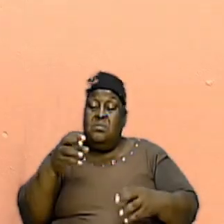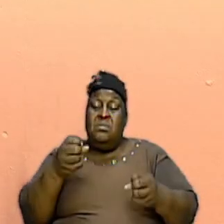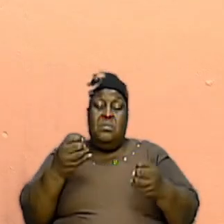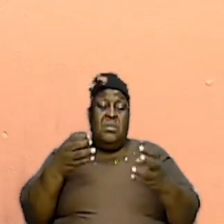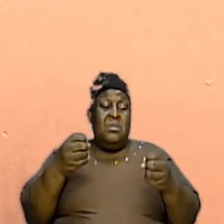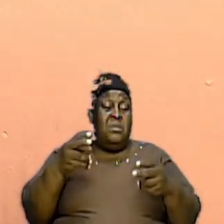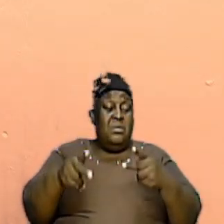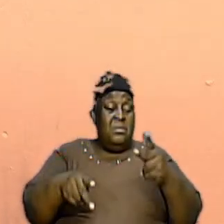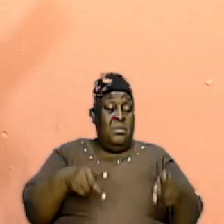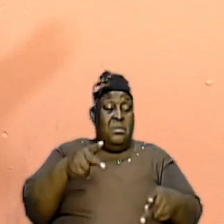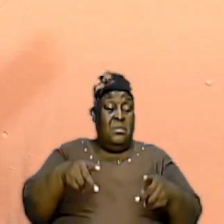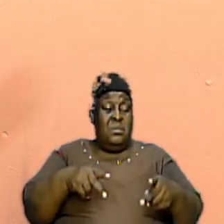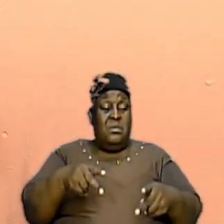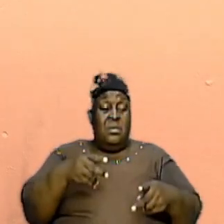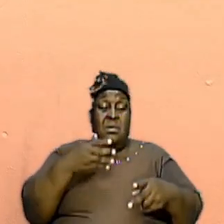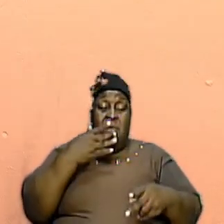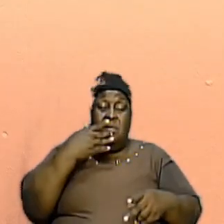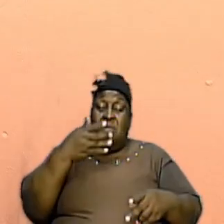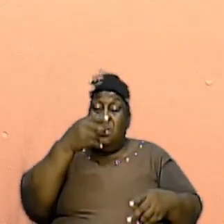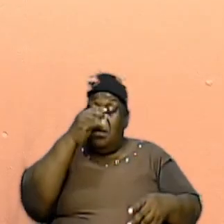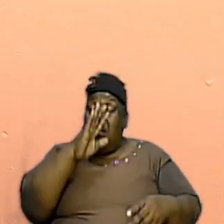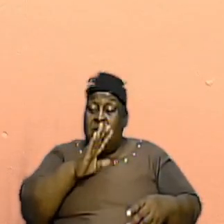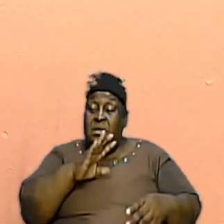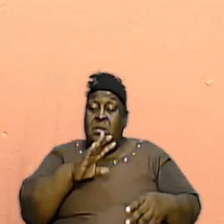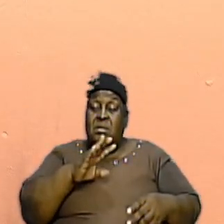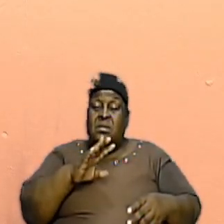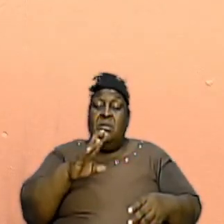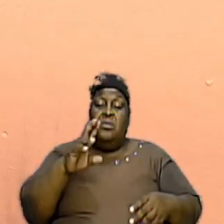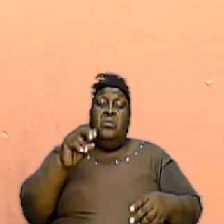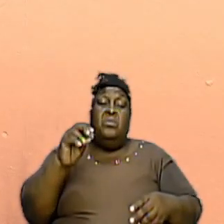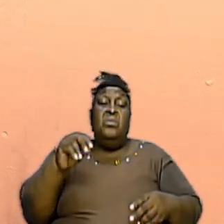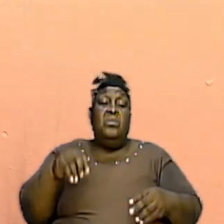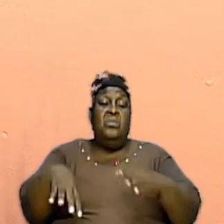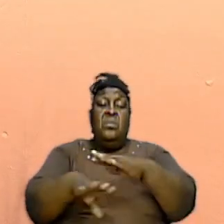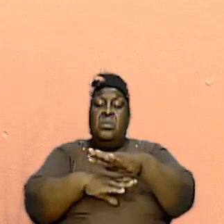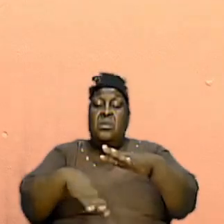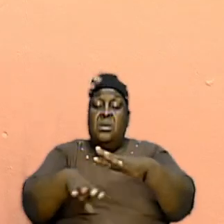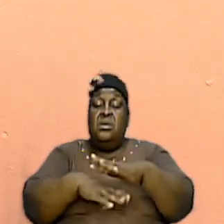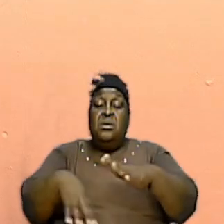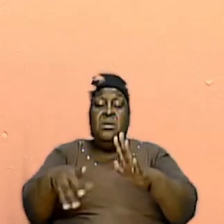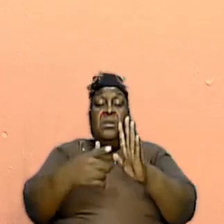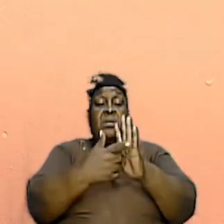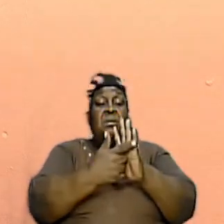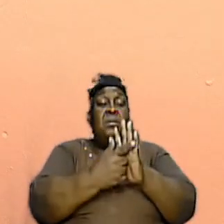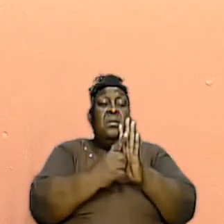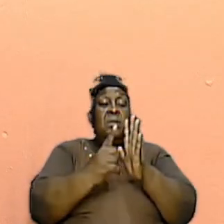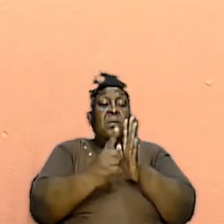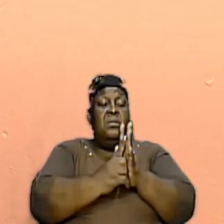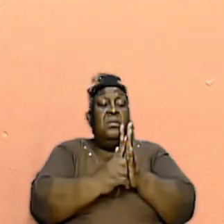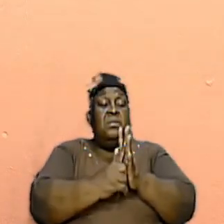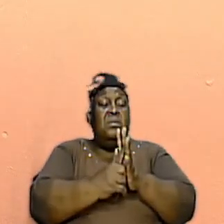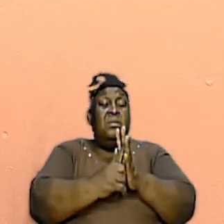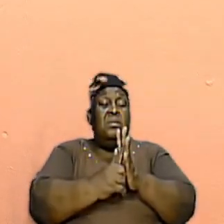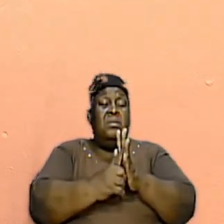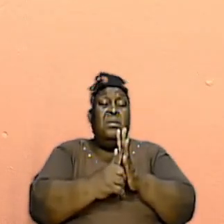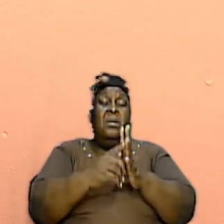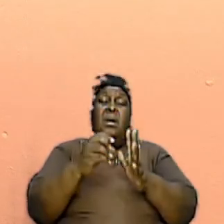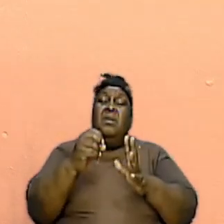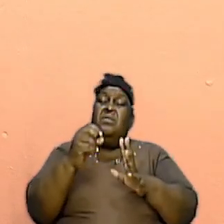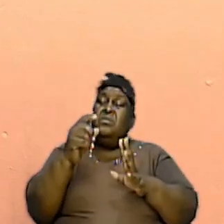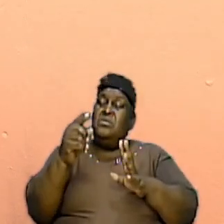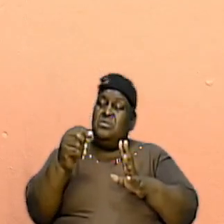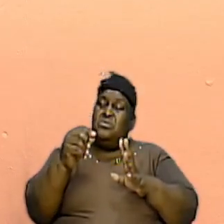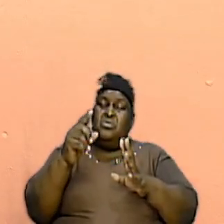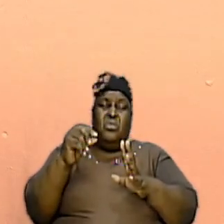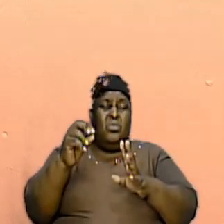that, thank God, we are no longer under the law. And of course, that is biblical. We are no longer